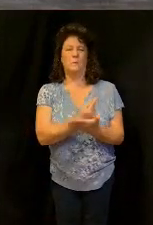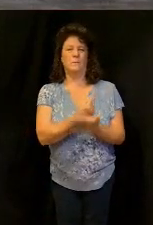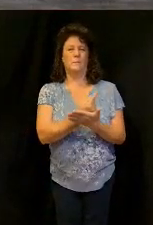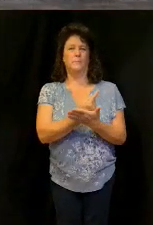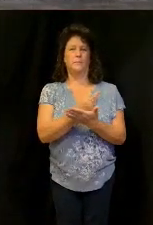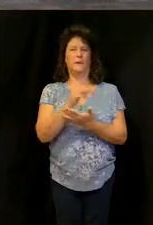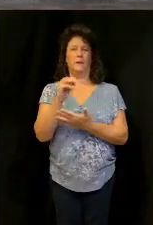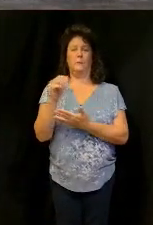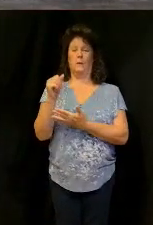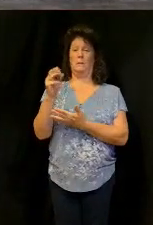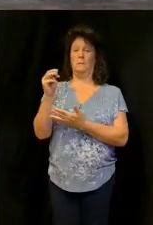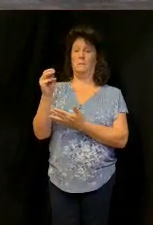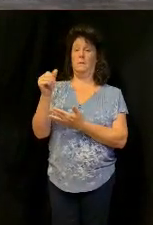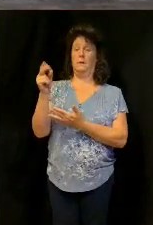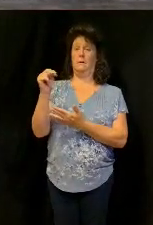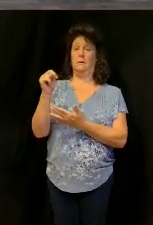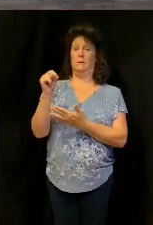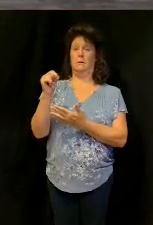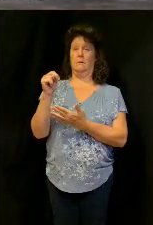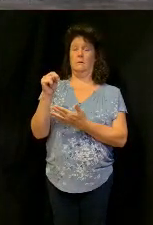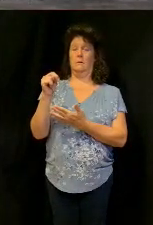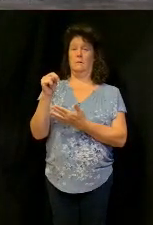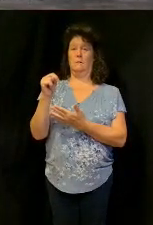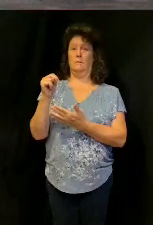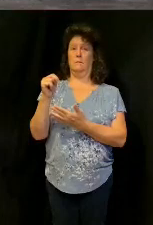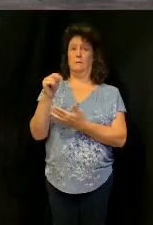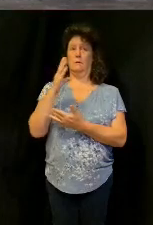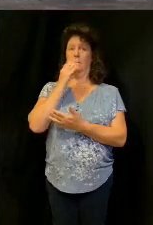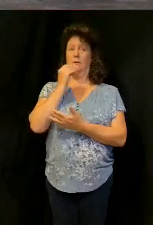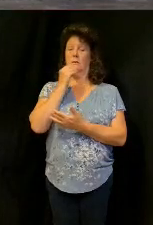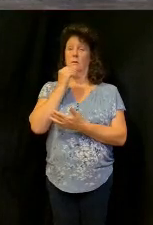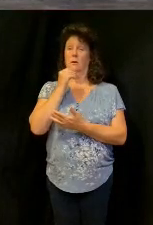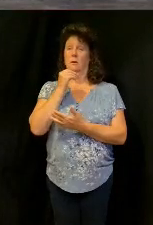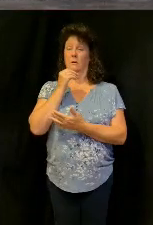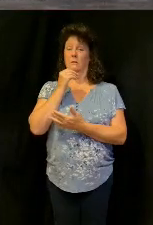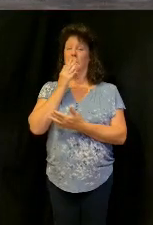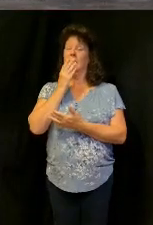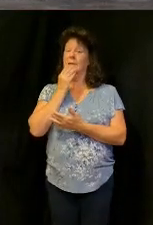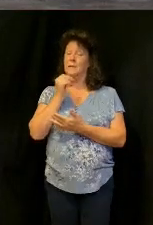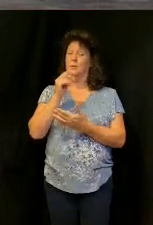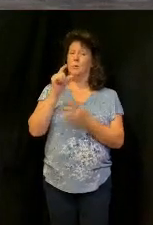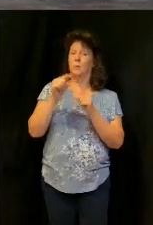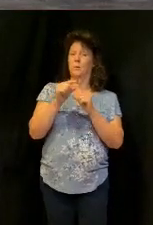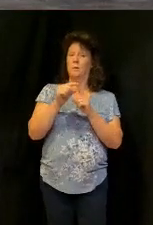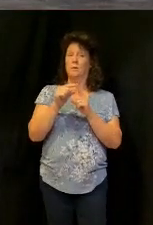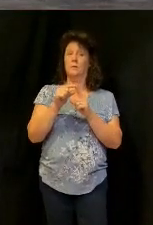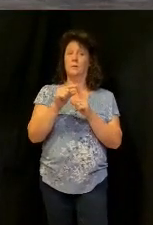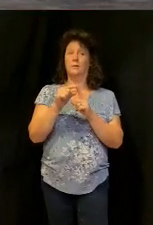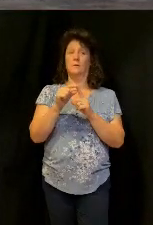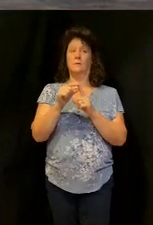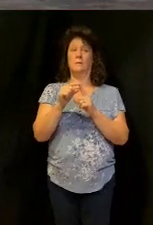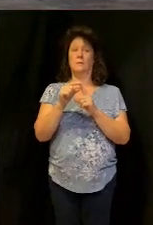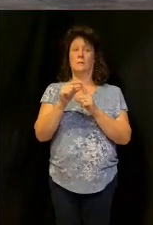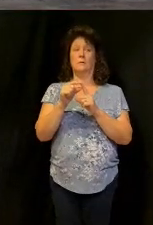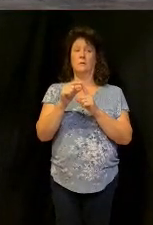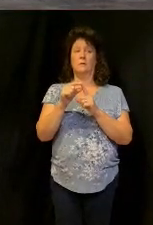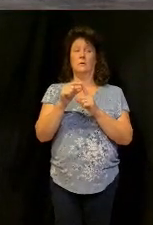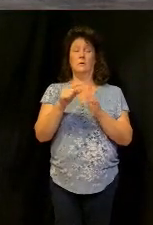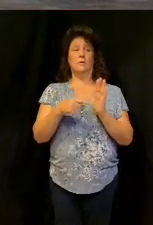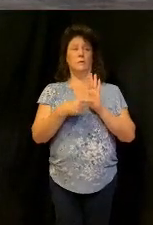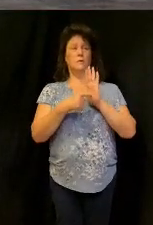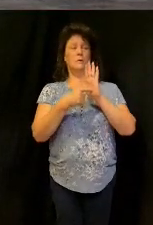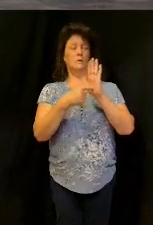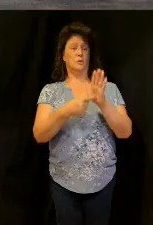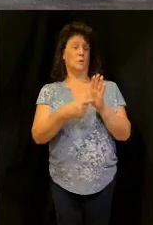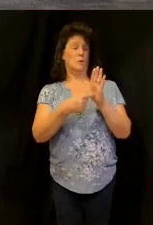mammon it's an Aramaic word I don't want to bore you but listen to this it's an Aramaic word and it's a reference to the Syrian